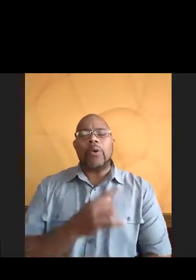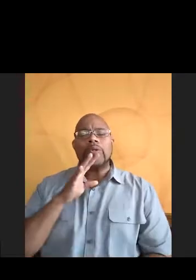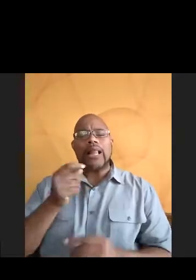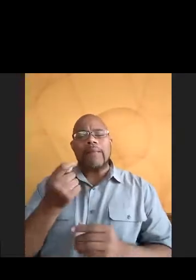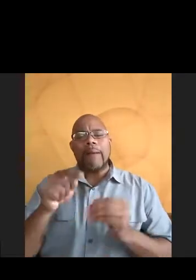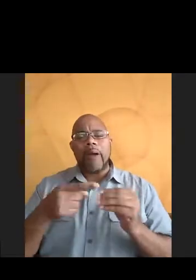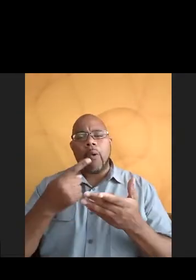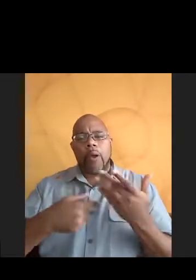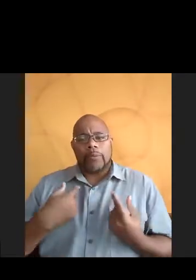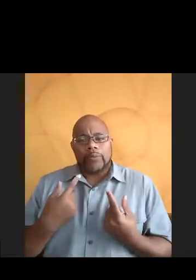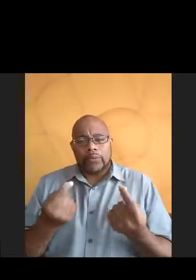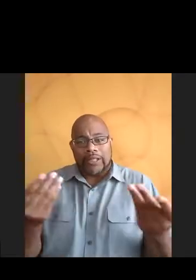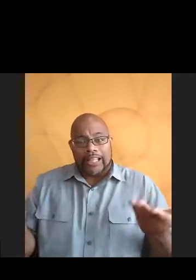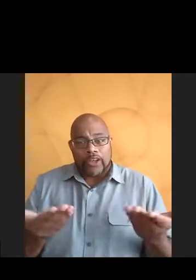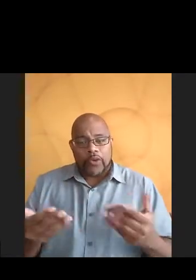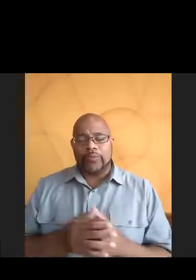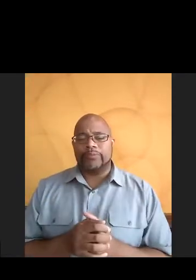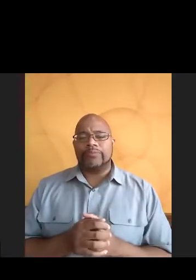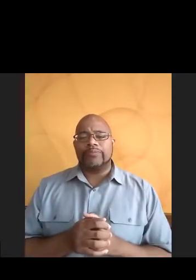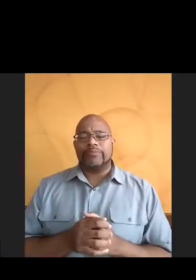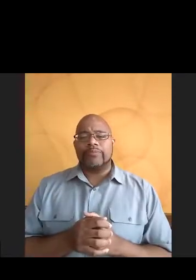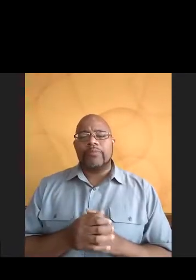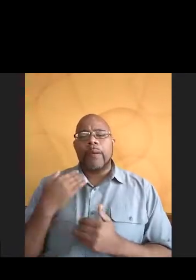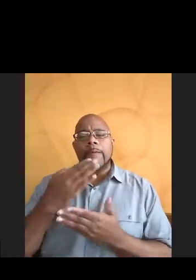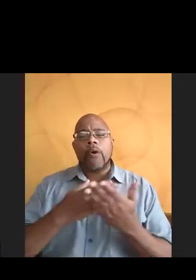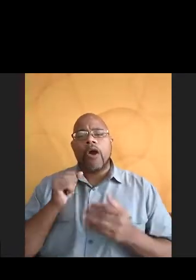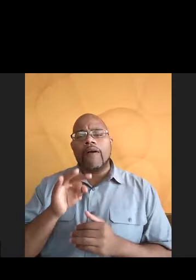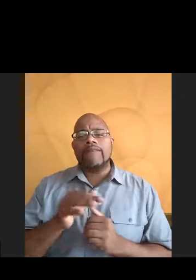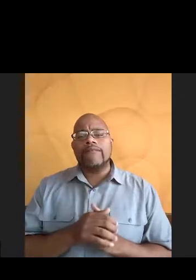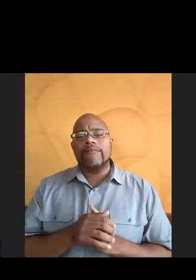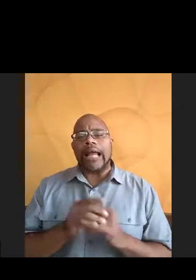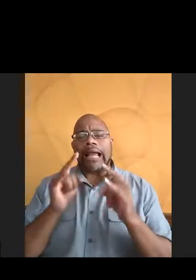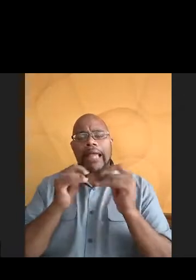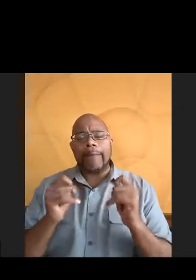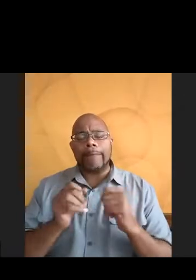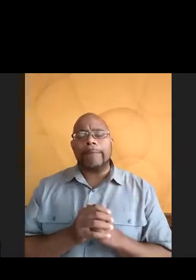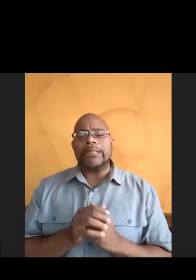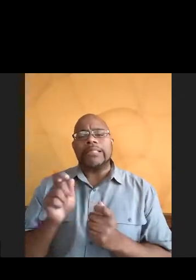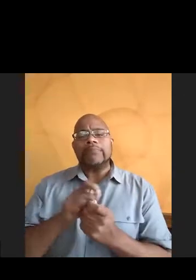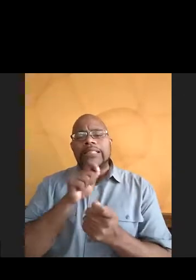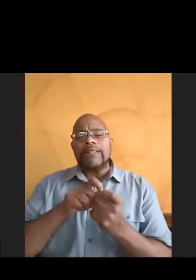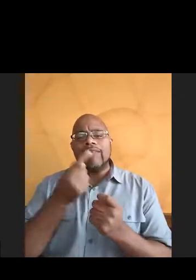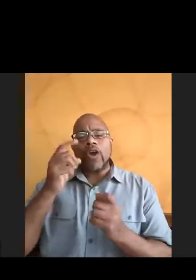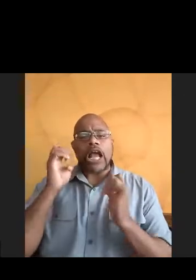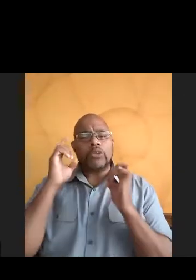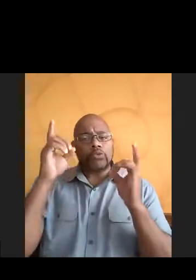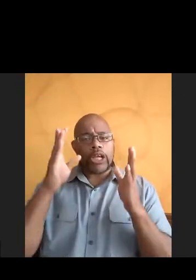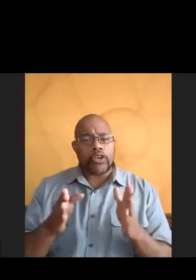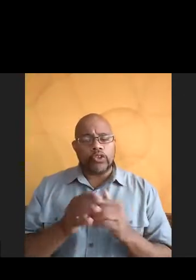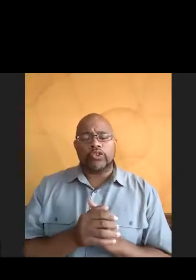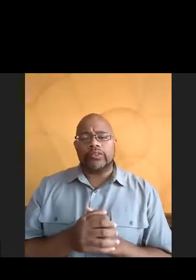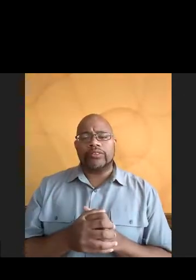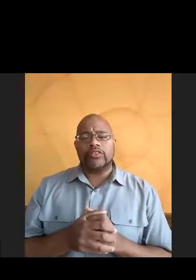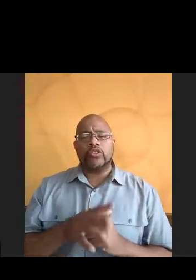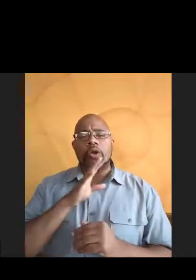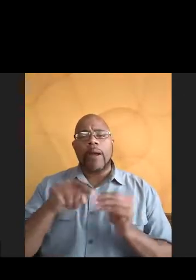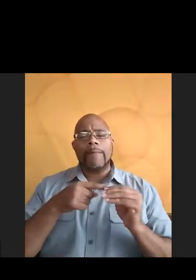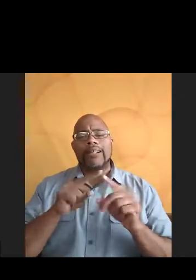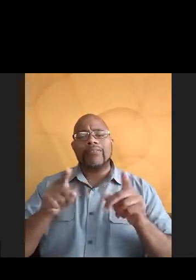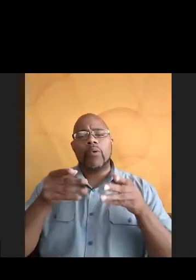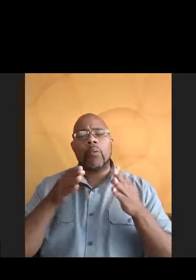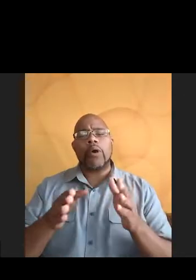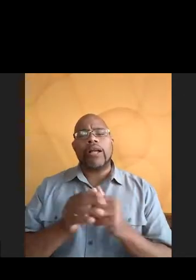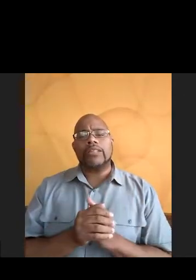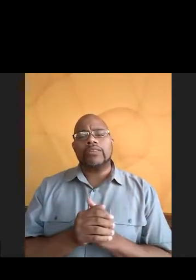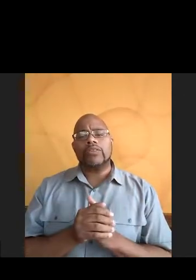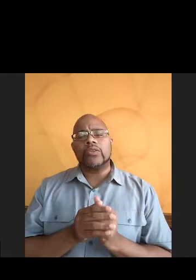bit about what I'm doing here. I'm a part of a camp specifically for educators and we're talking about ways and going